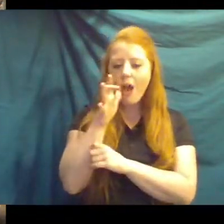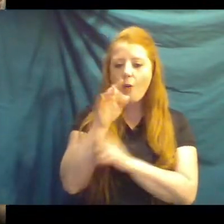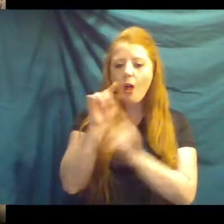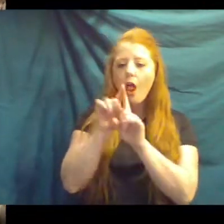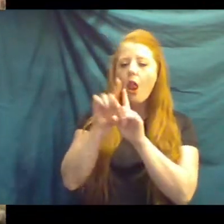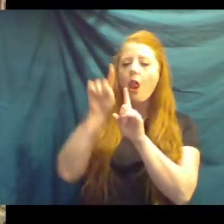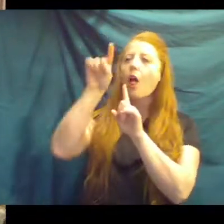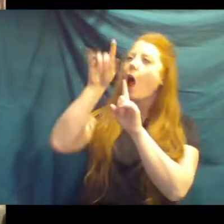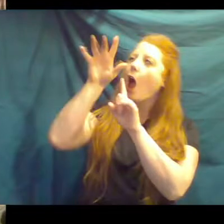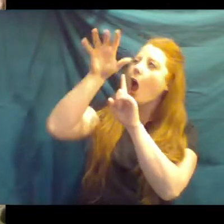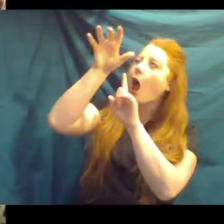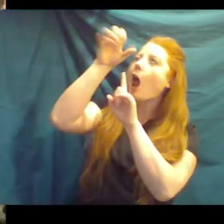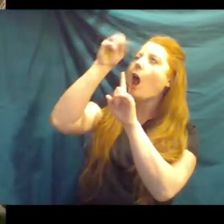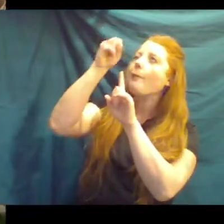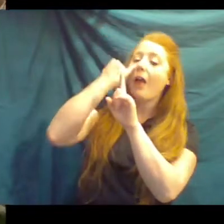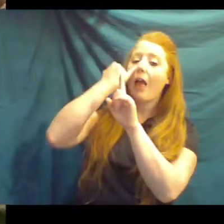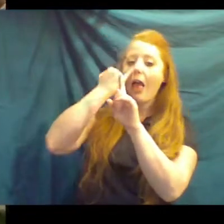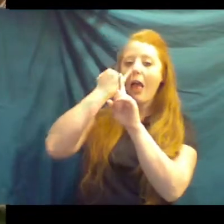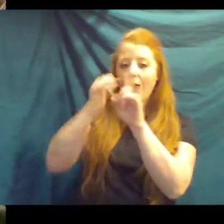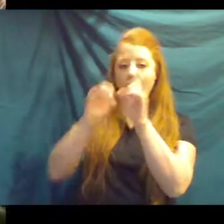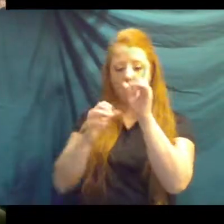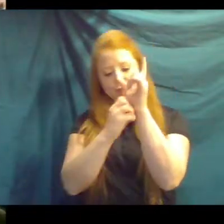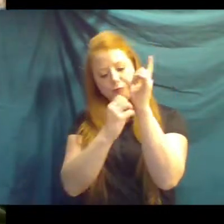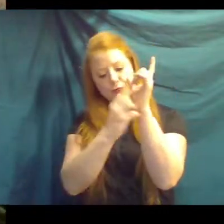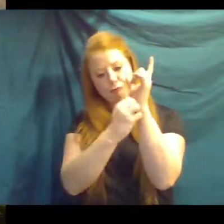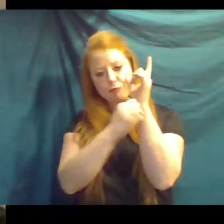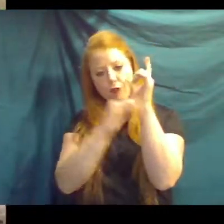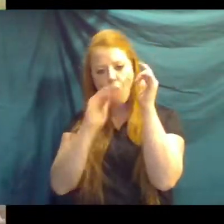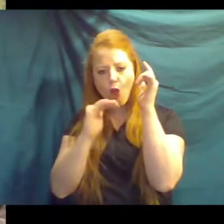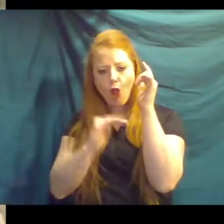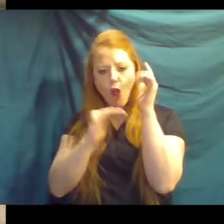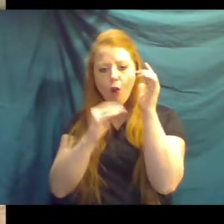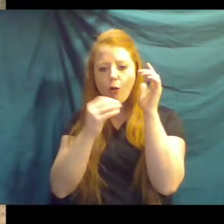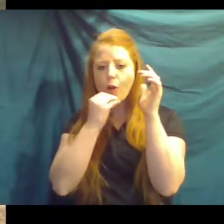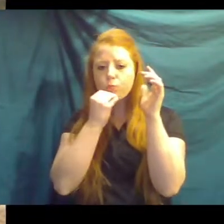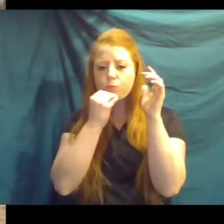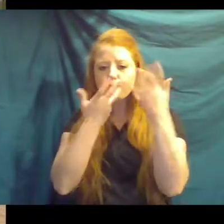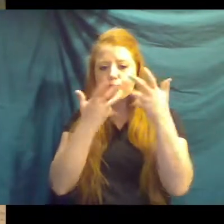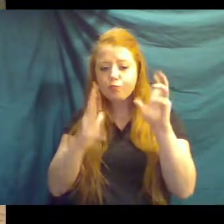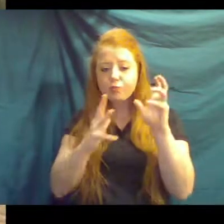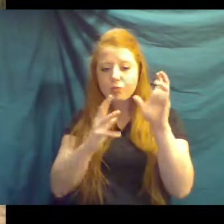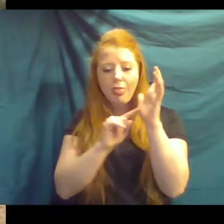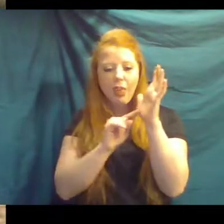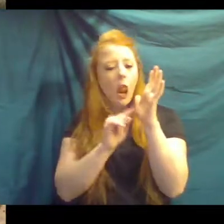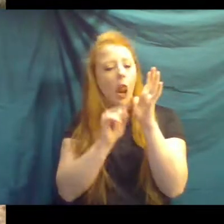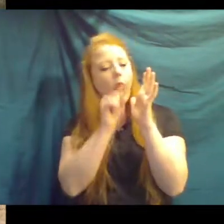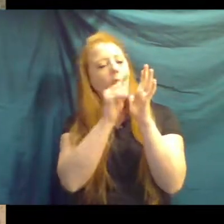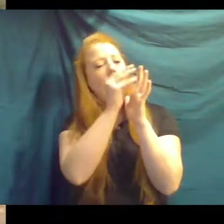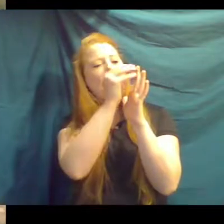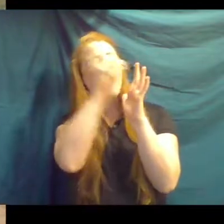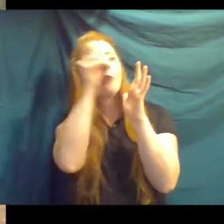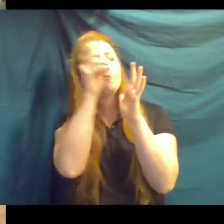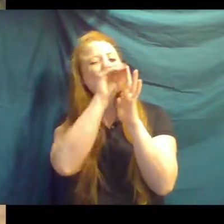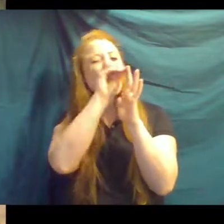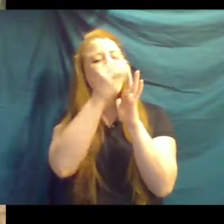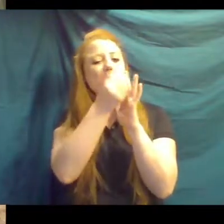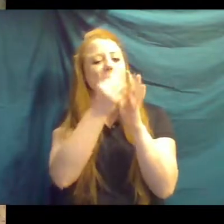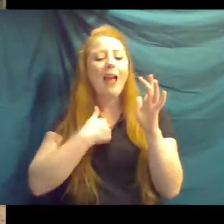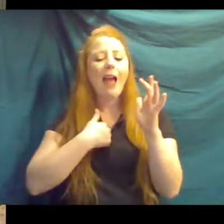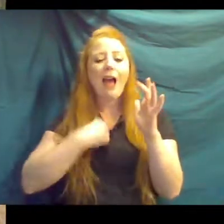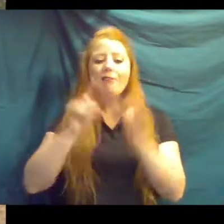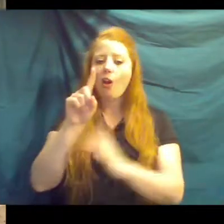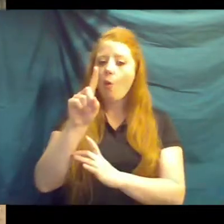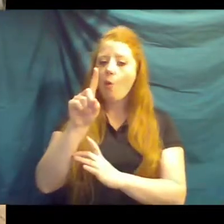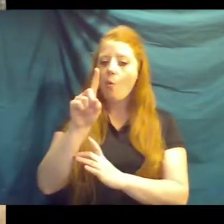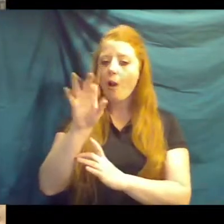Once they've eaten all the lower leaves, it's hard to reach up into the tips of the trees. So that tongue actually gives them about a foot and a half extra